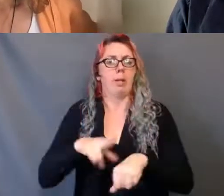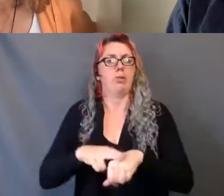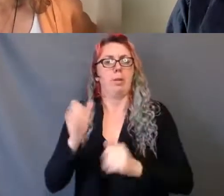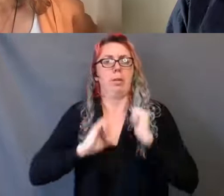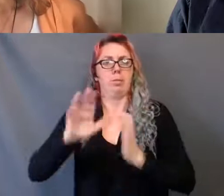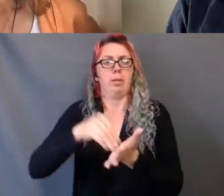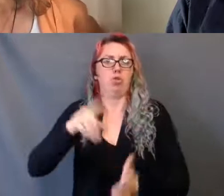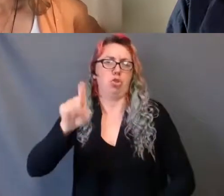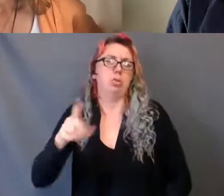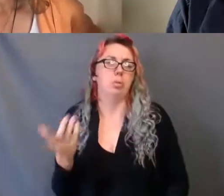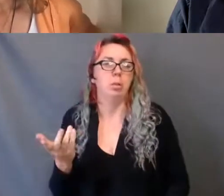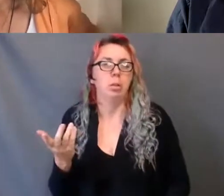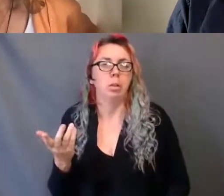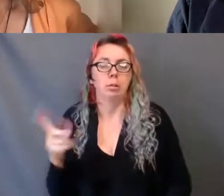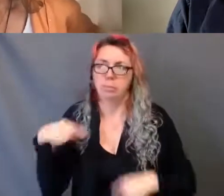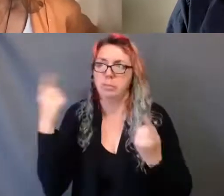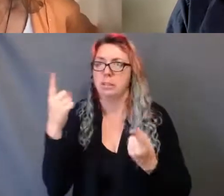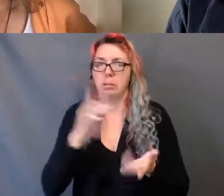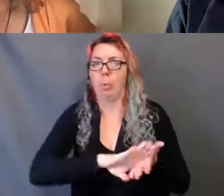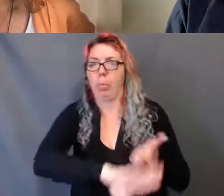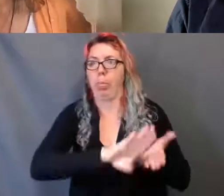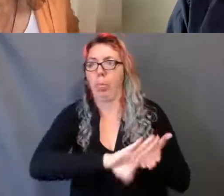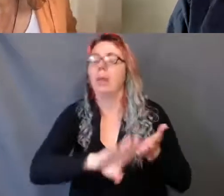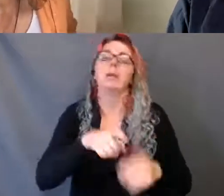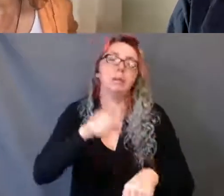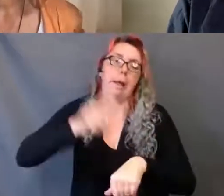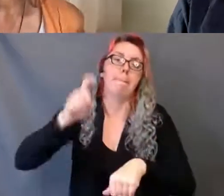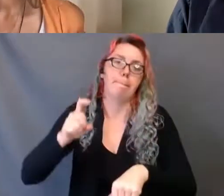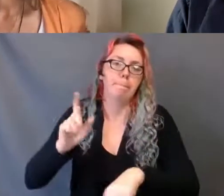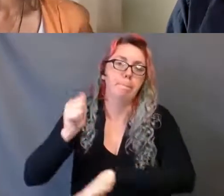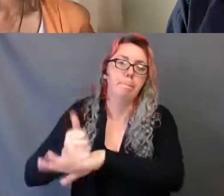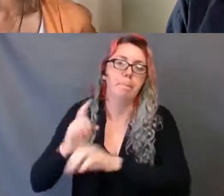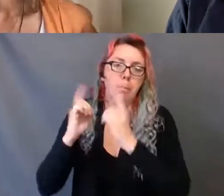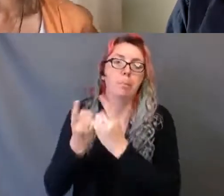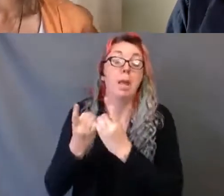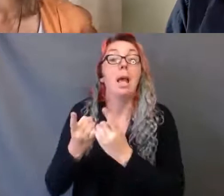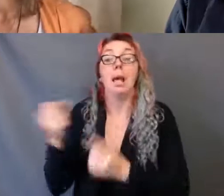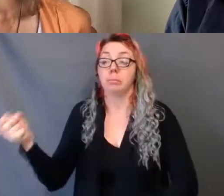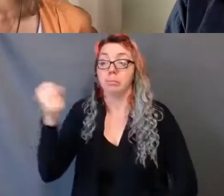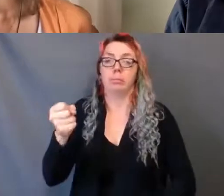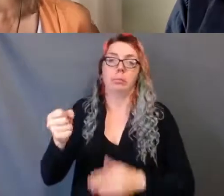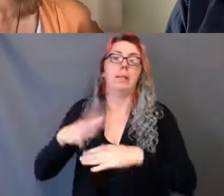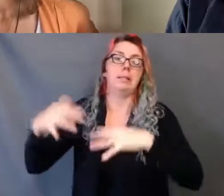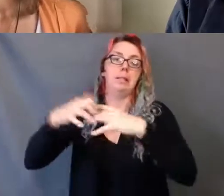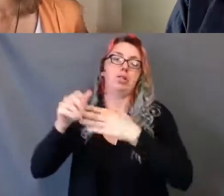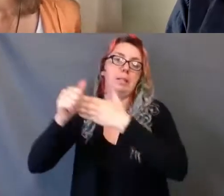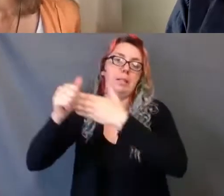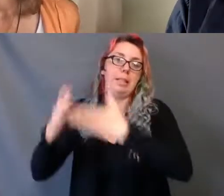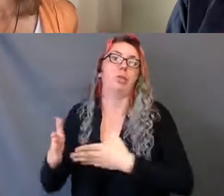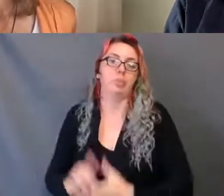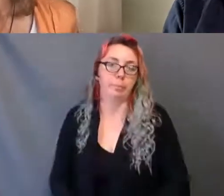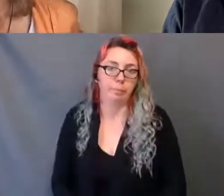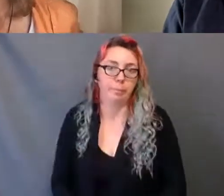artists to present Indigenous works on the national stage as an integral part of the Crown Corporation's annual operations.